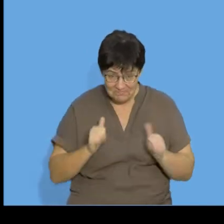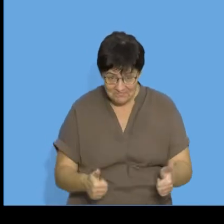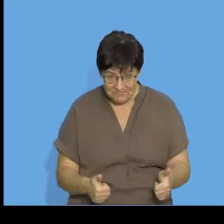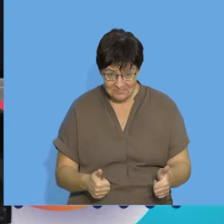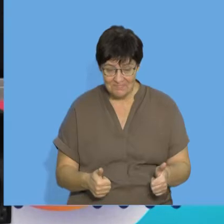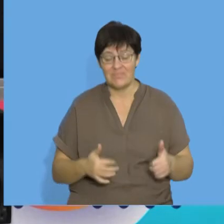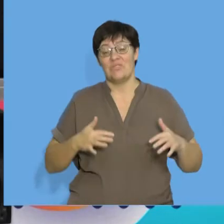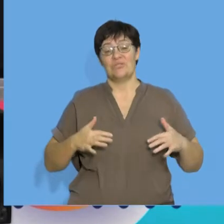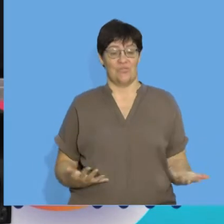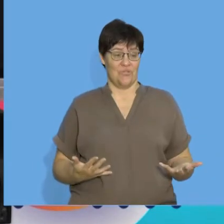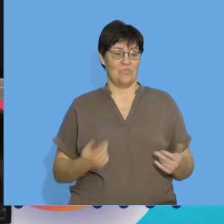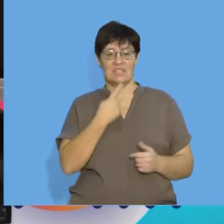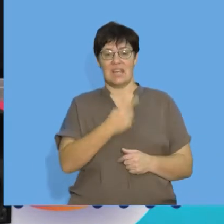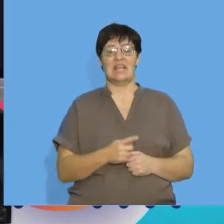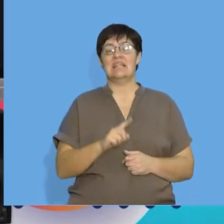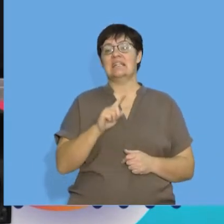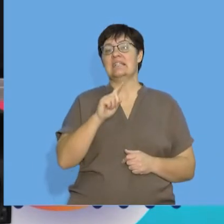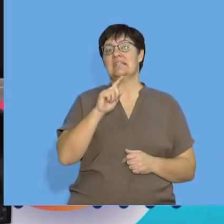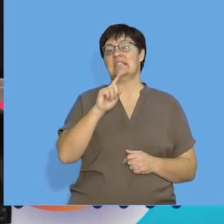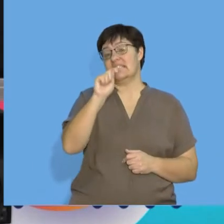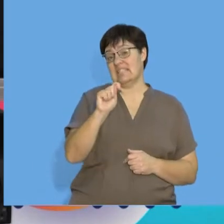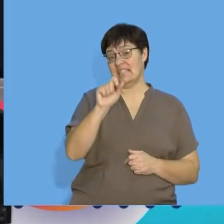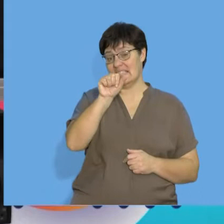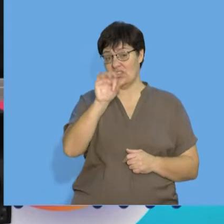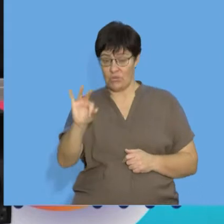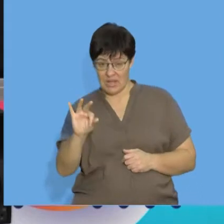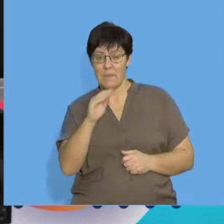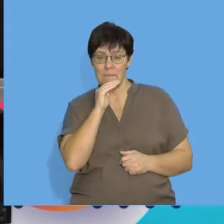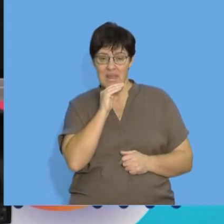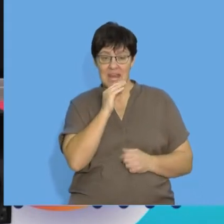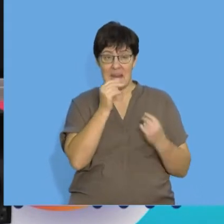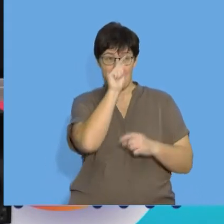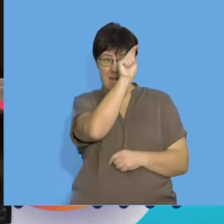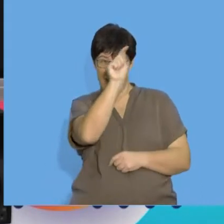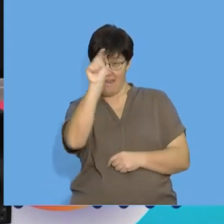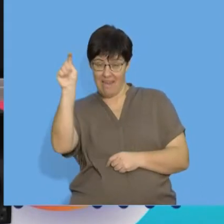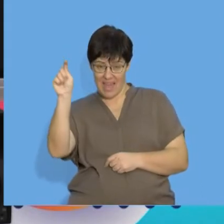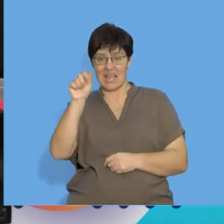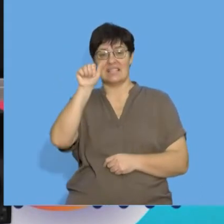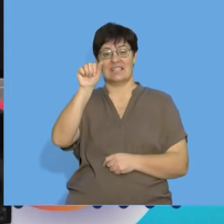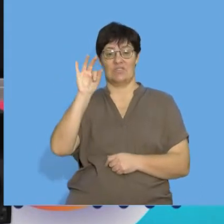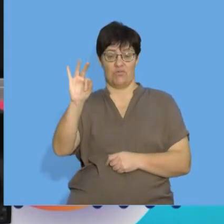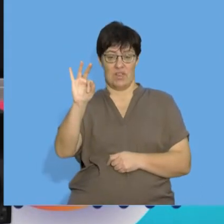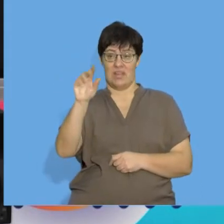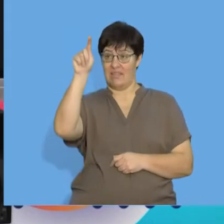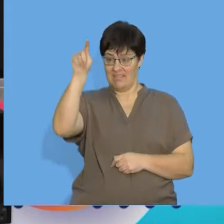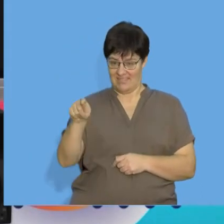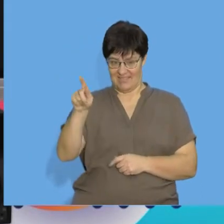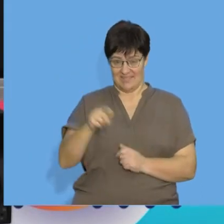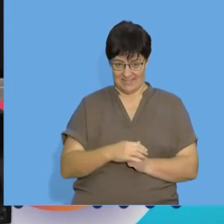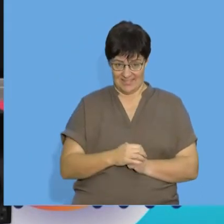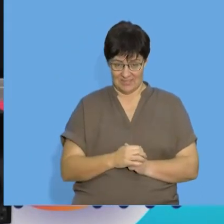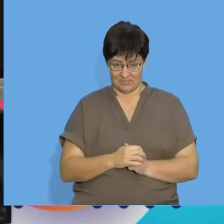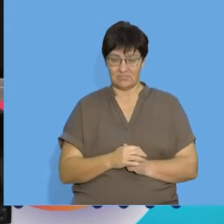far. So, if I said T63, that would be the 63rd term of the pattern.